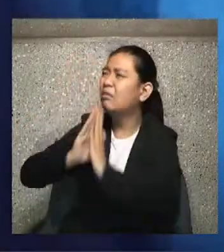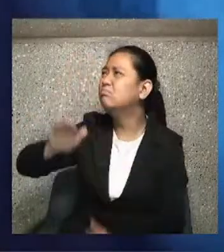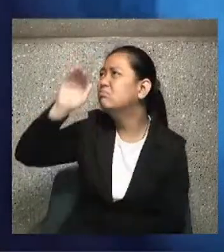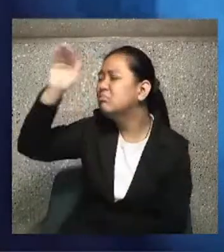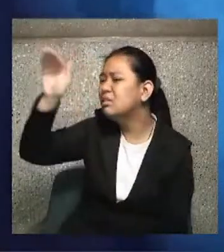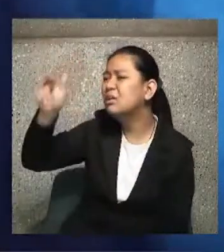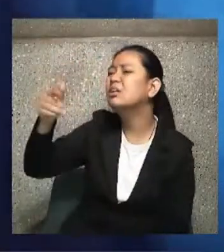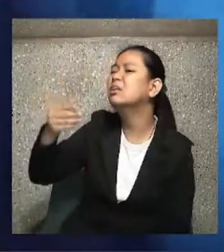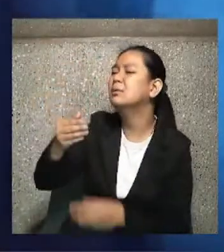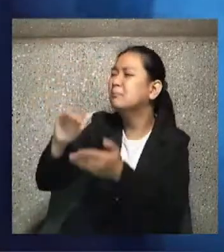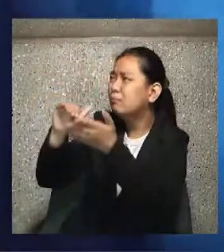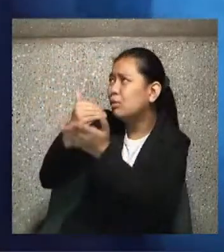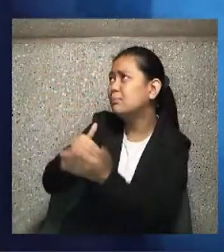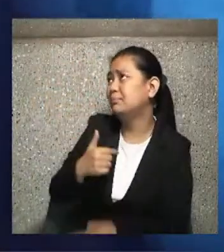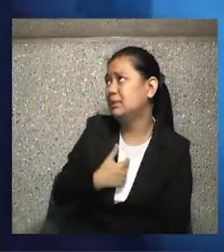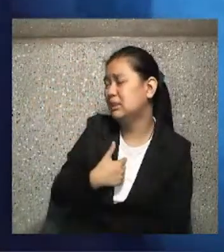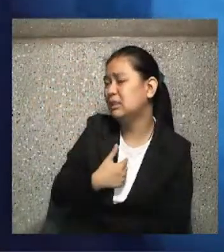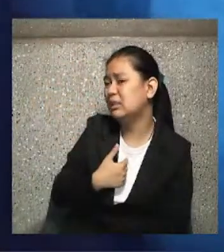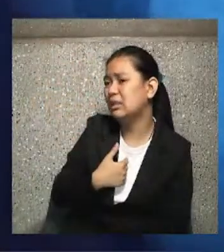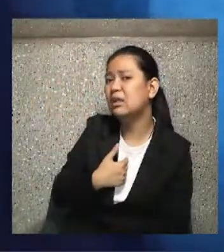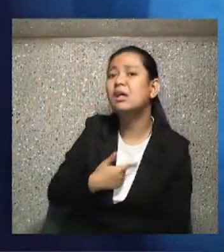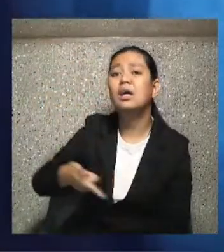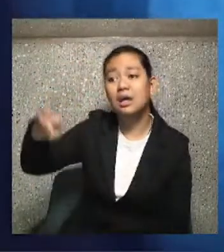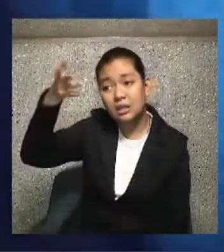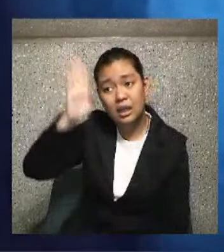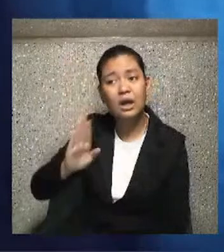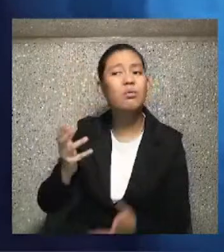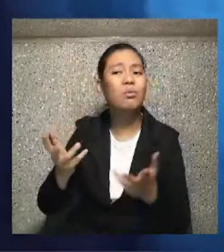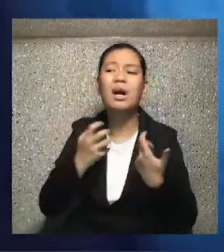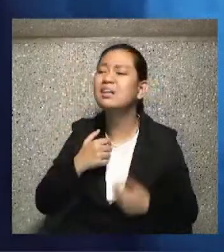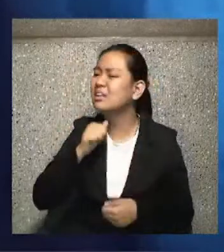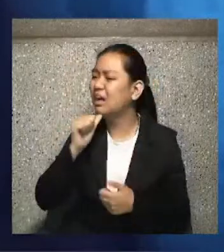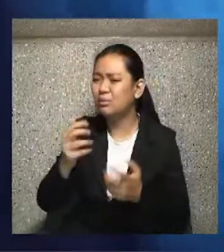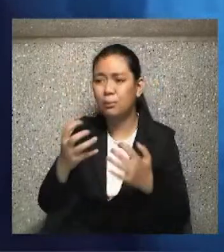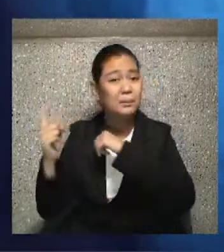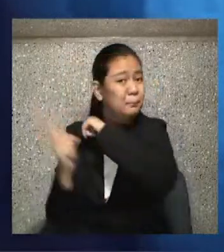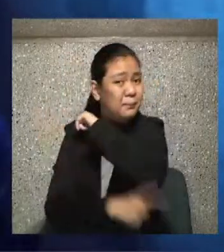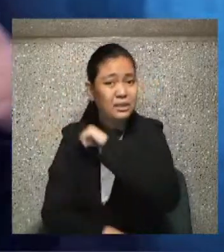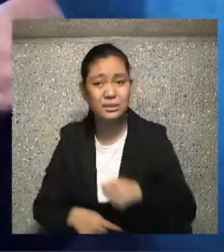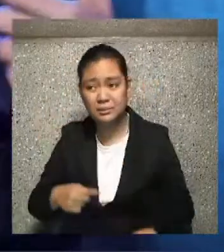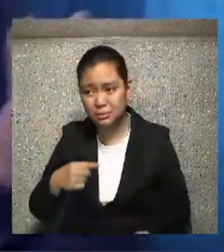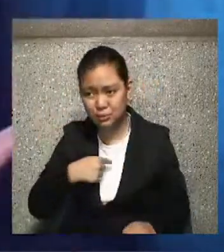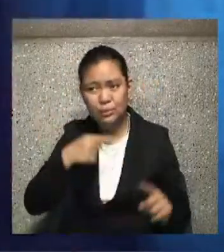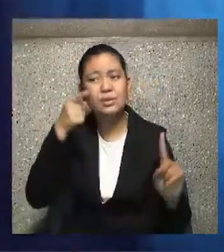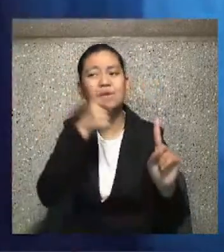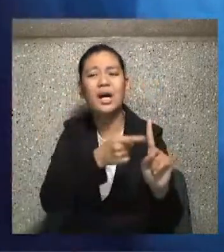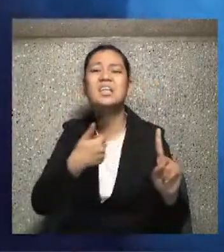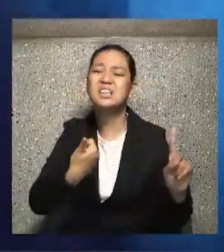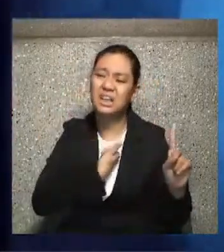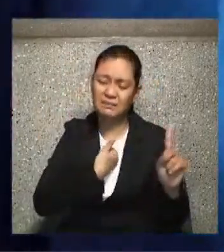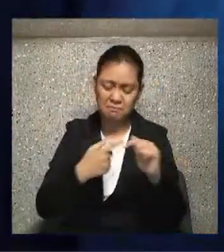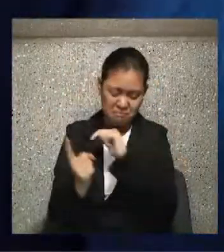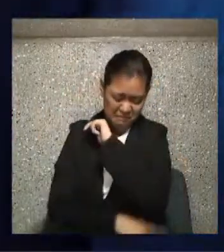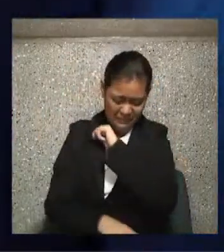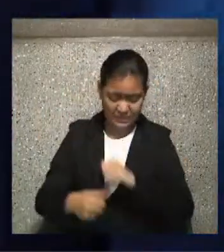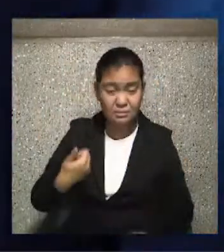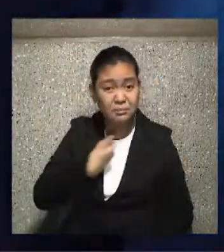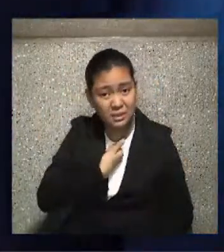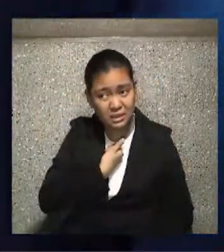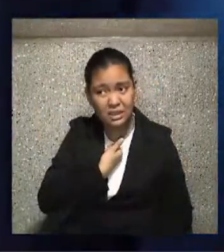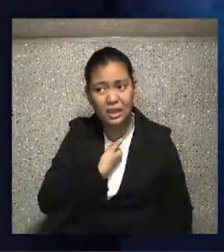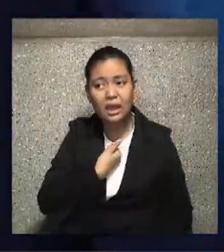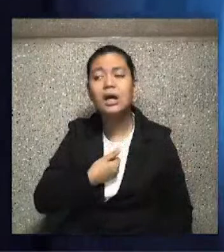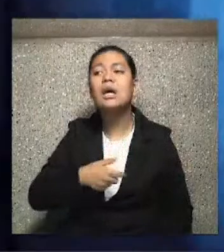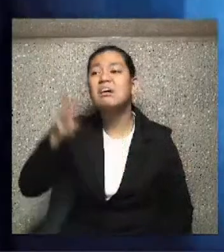And secondly, Jesus does not want to punish me. I'm punishing myself. Satan's happy when I do that.